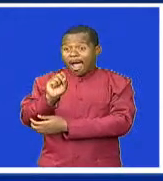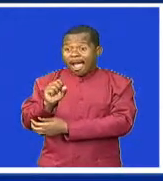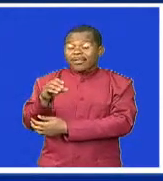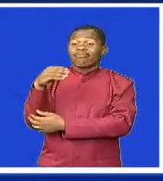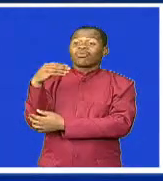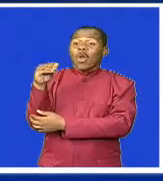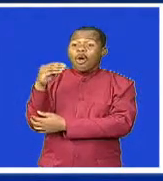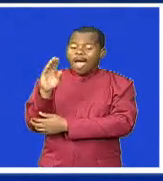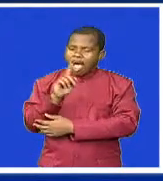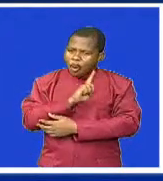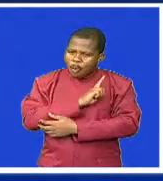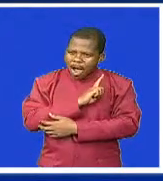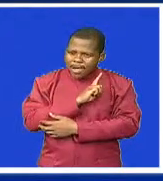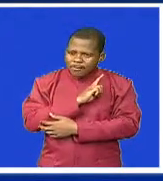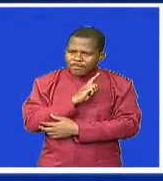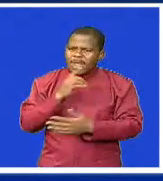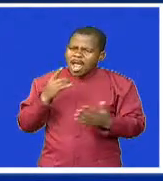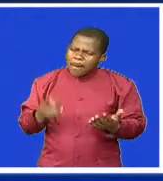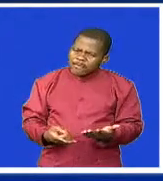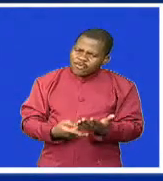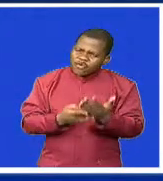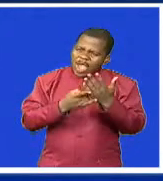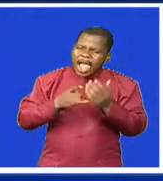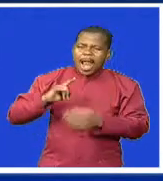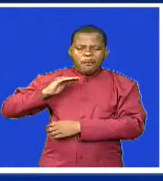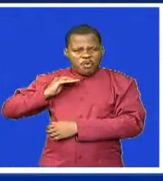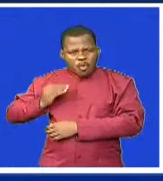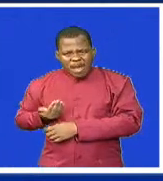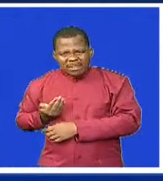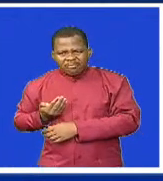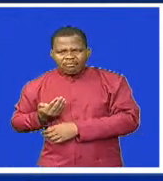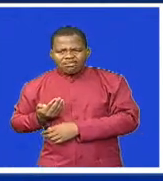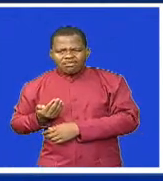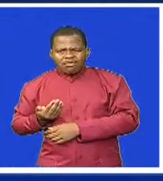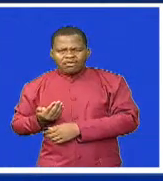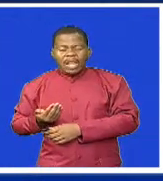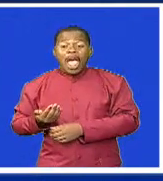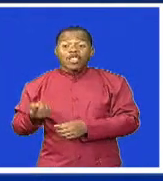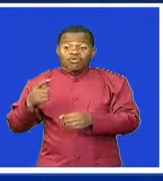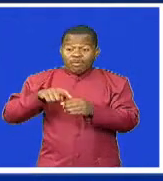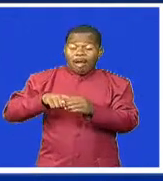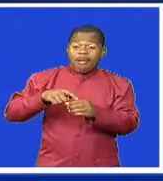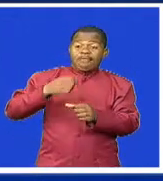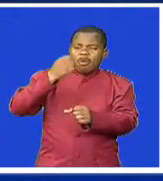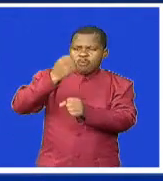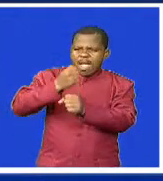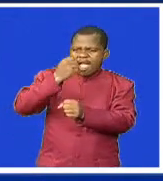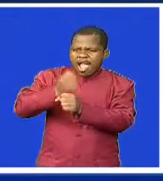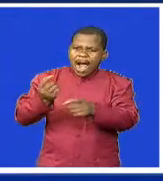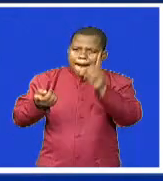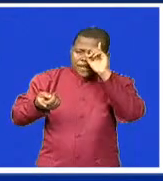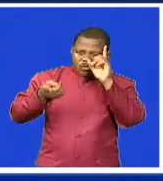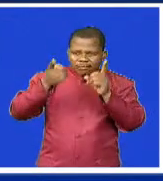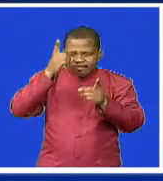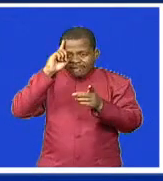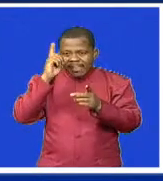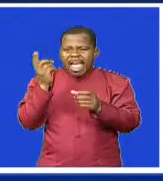support,imiento equity, support.